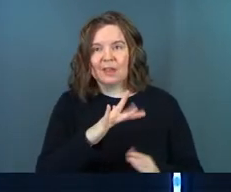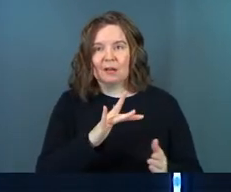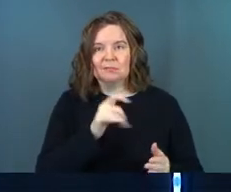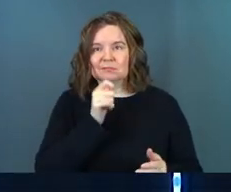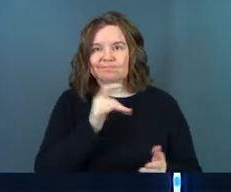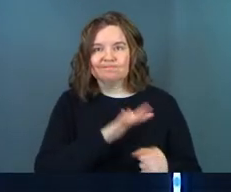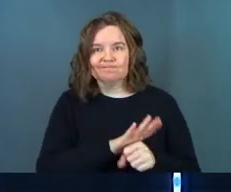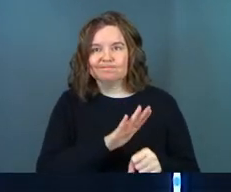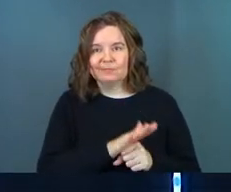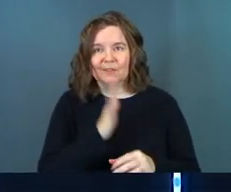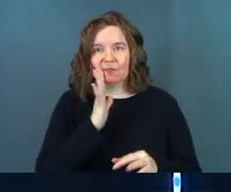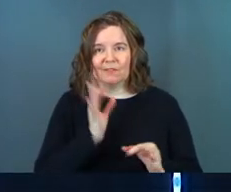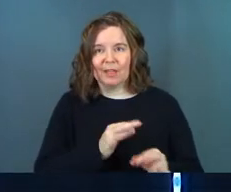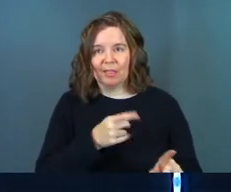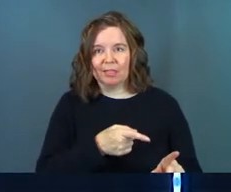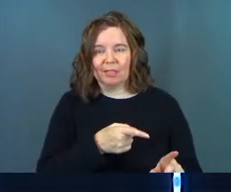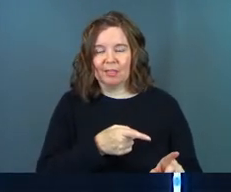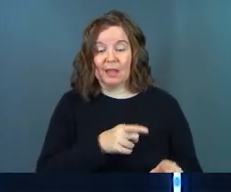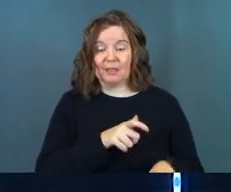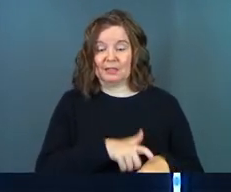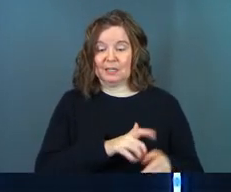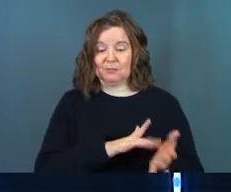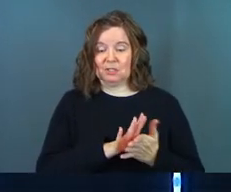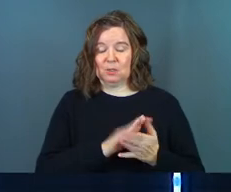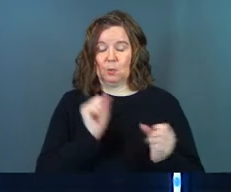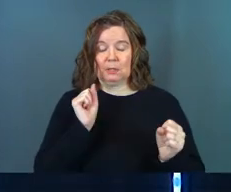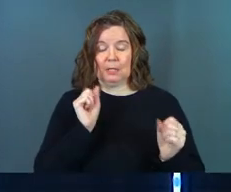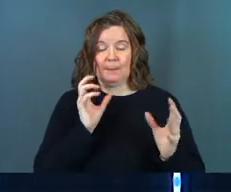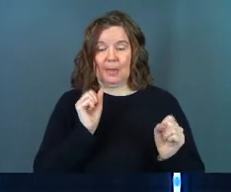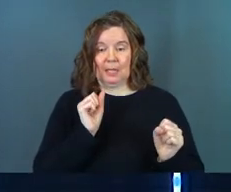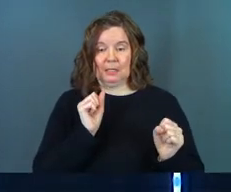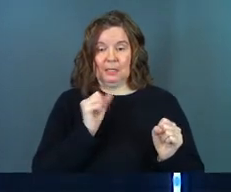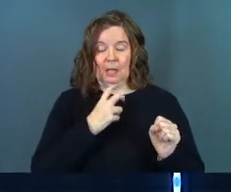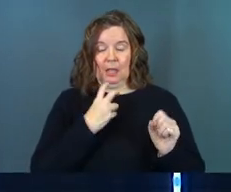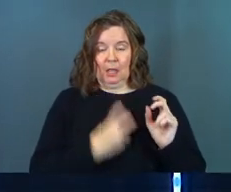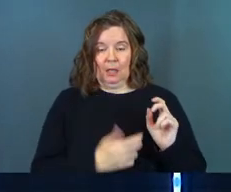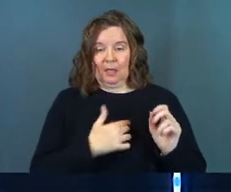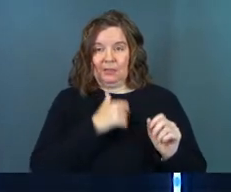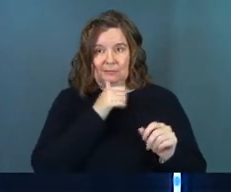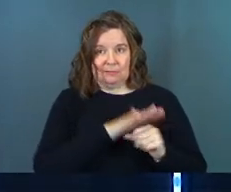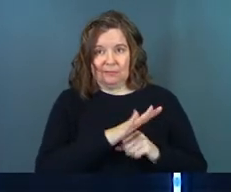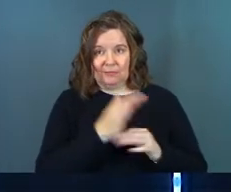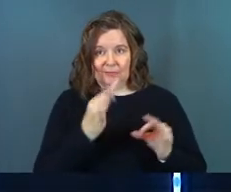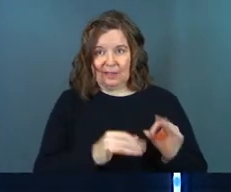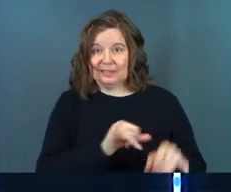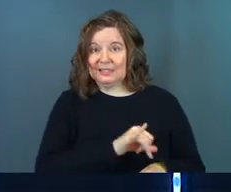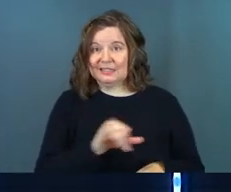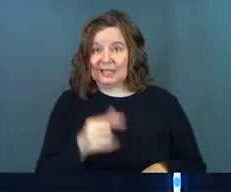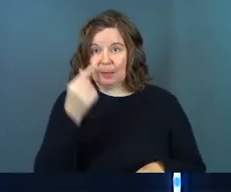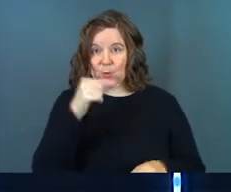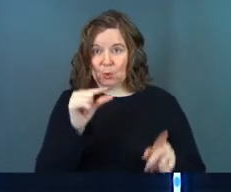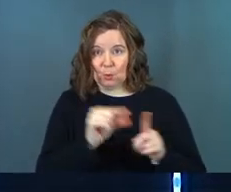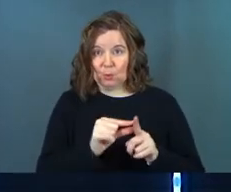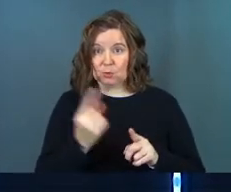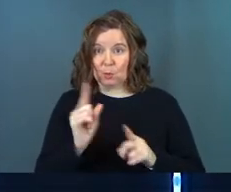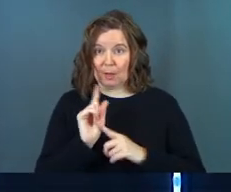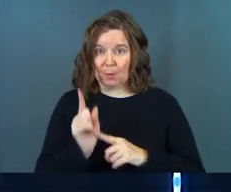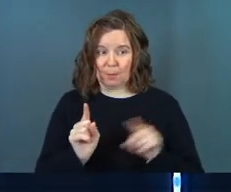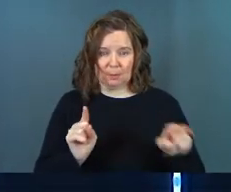because of their lack of faith. And at the time, it says Jesus was amazed at their lack of faith. Same Greek word. So in